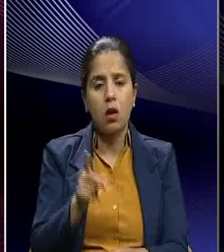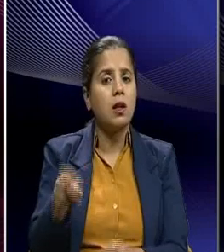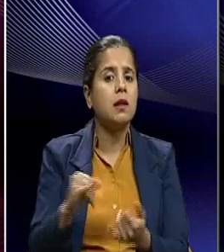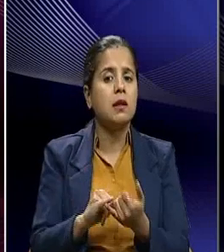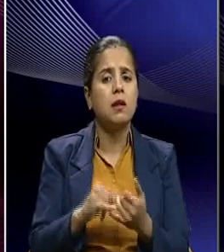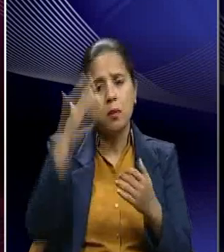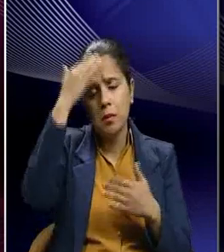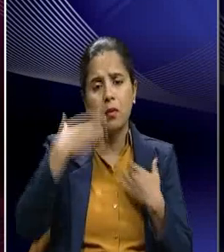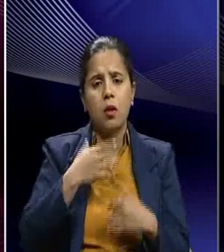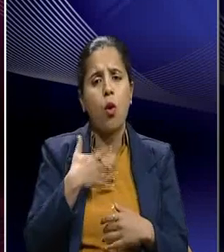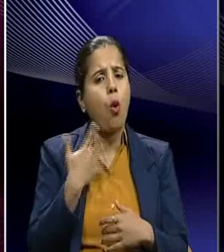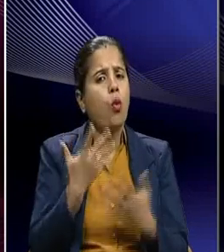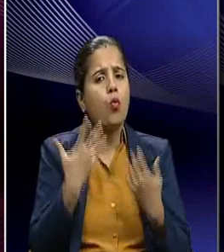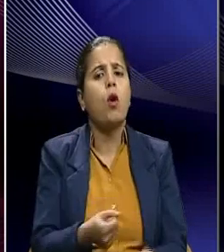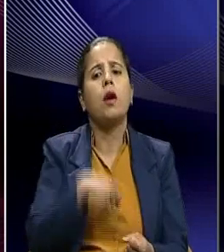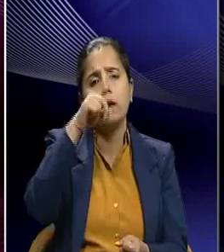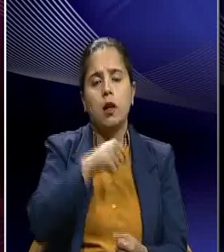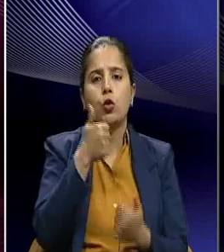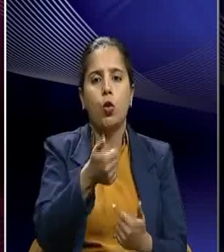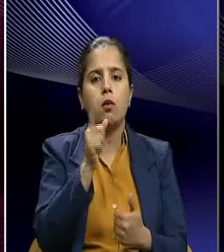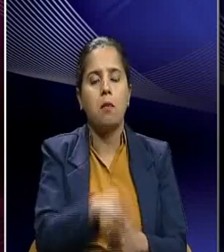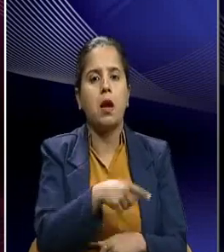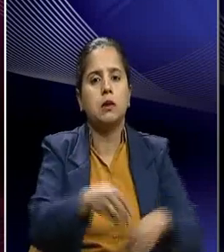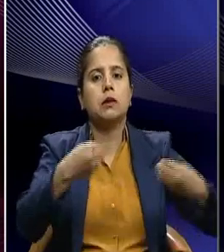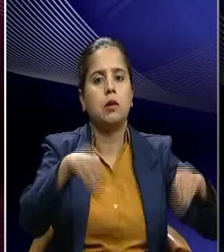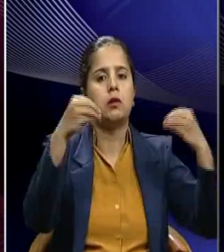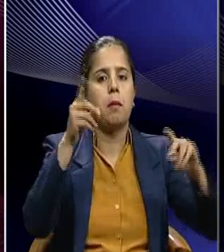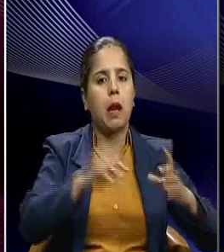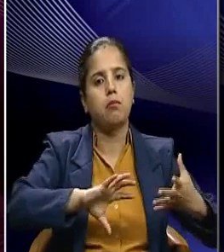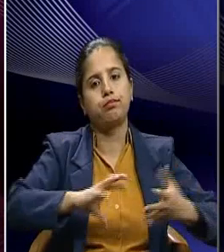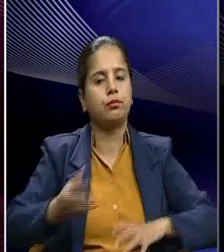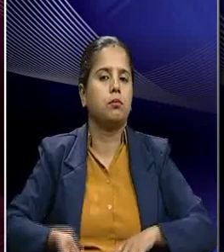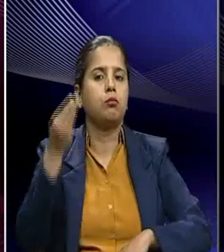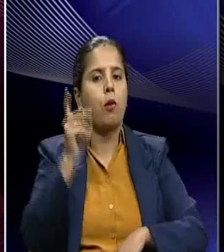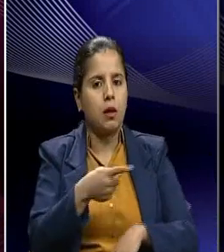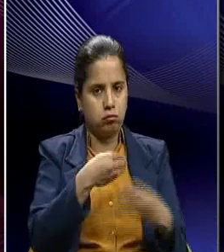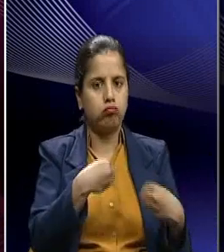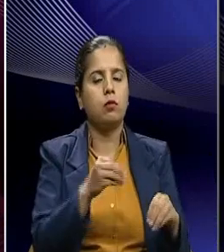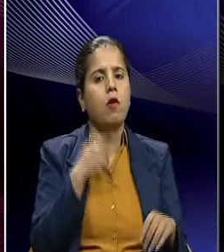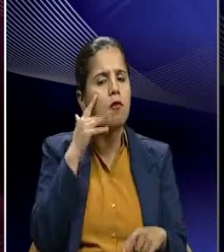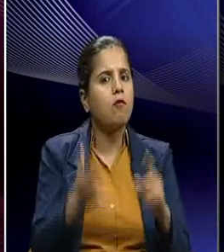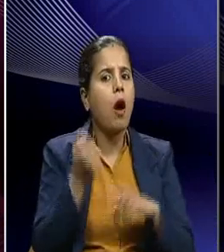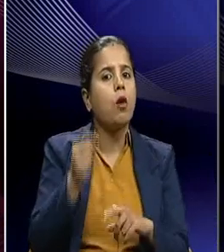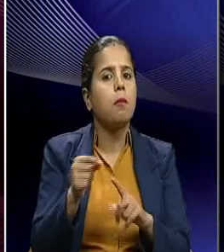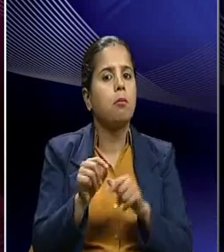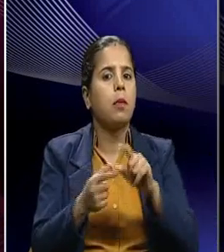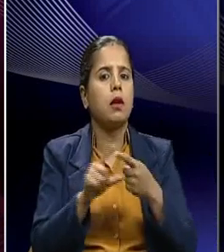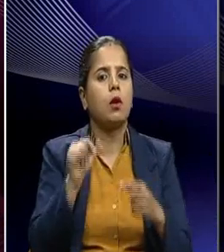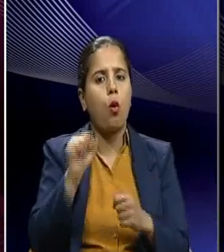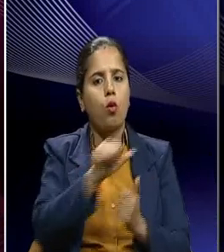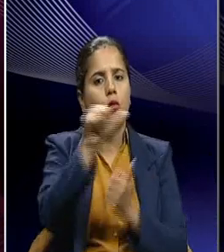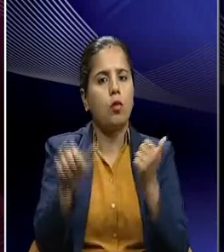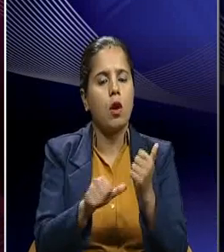my only desire is that India should be a good producer. And we find that how Patel sent his deputy